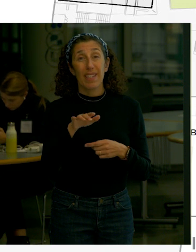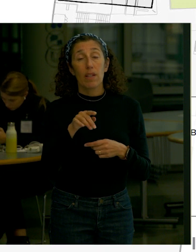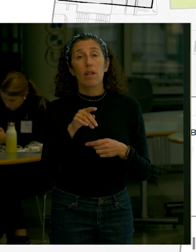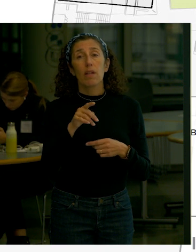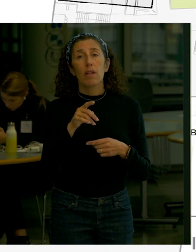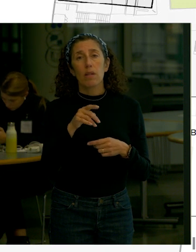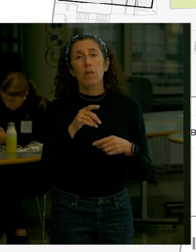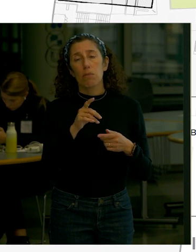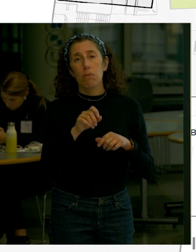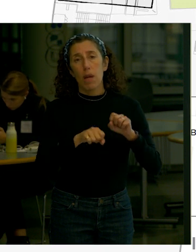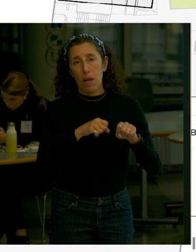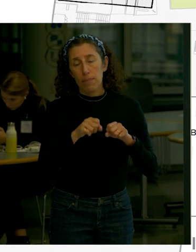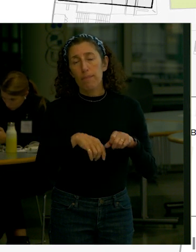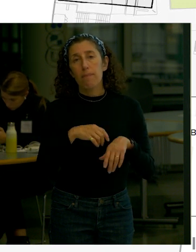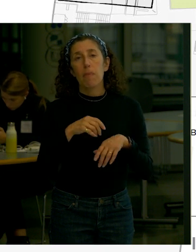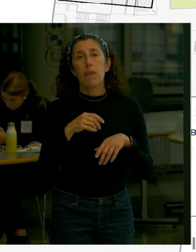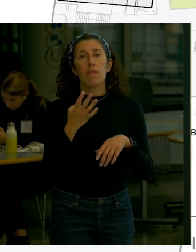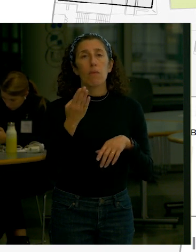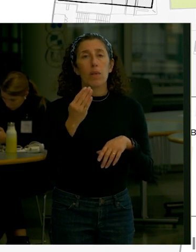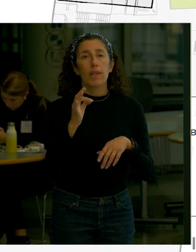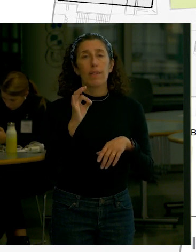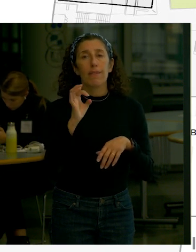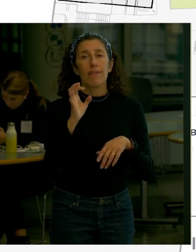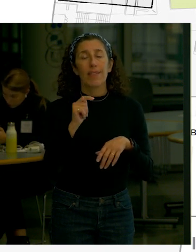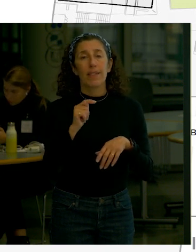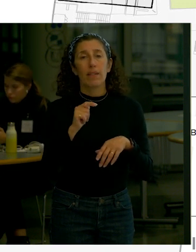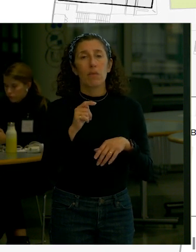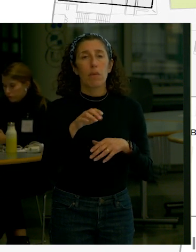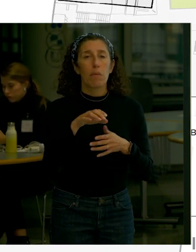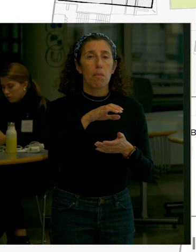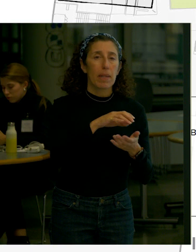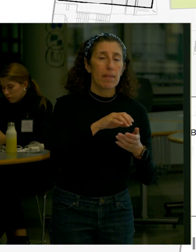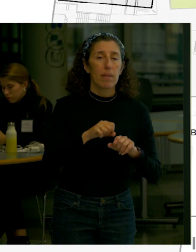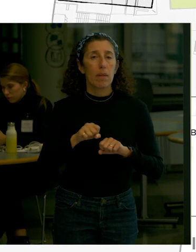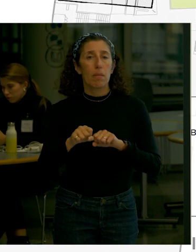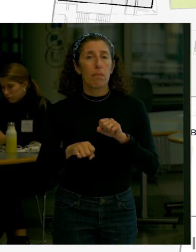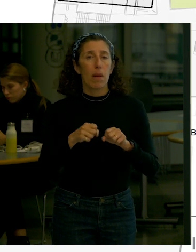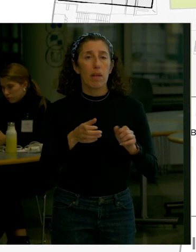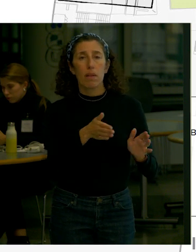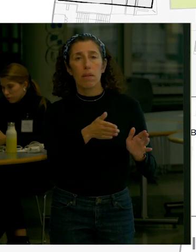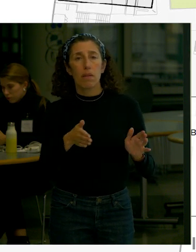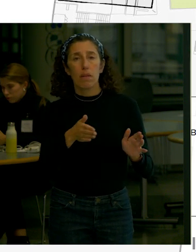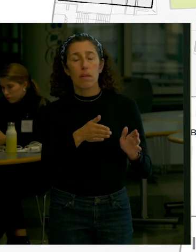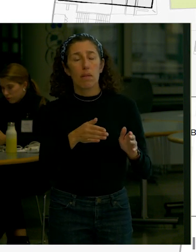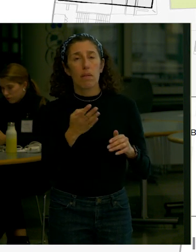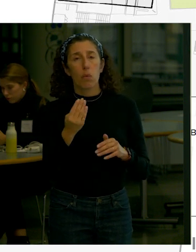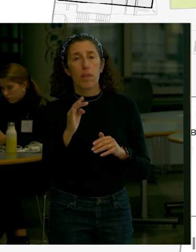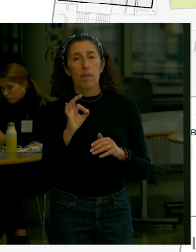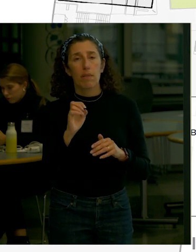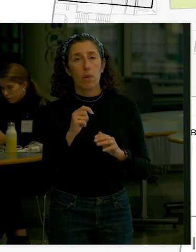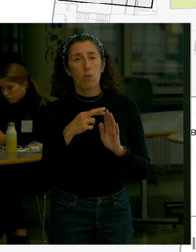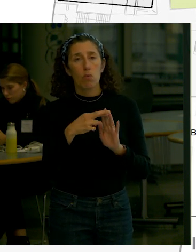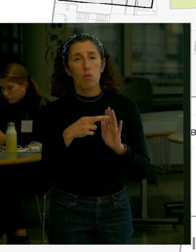youth bike and pedestrian path Is 14 feet And there are places all over the site where we have a minimum of 14 feet As a design team we said